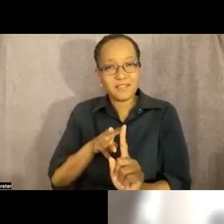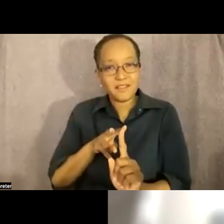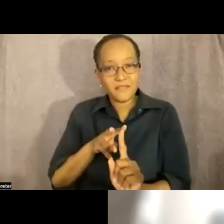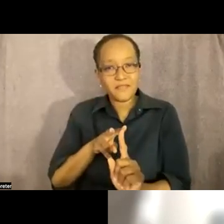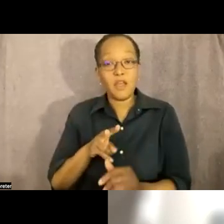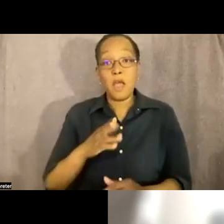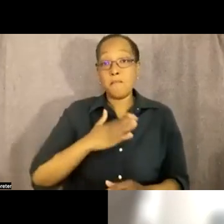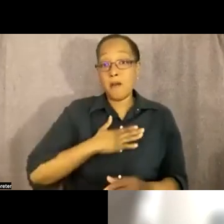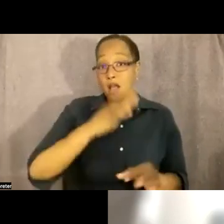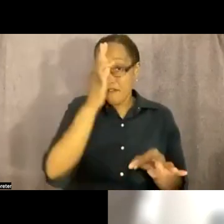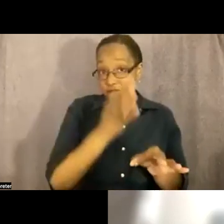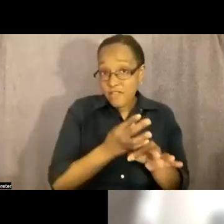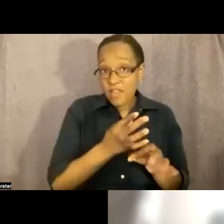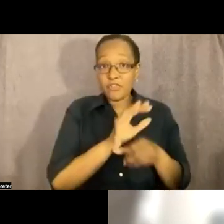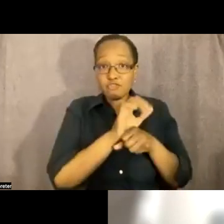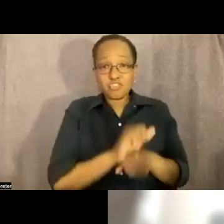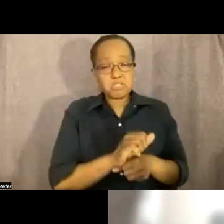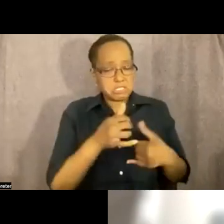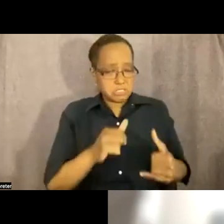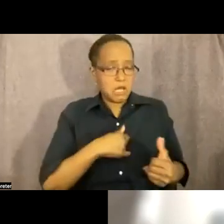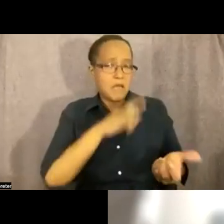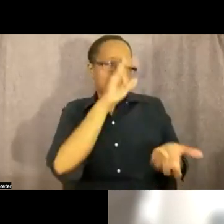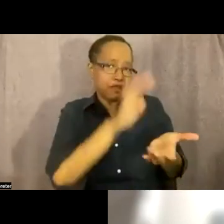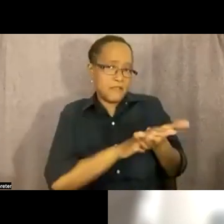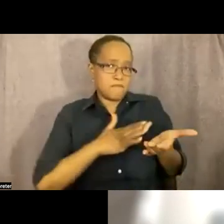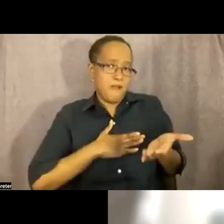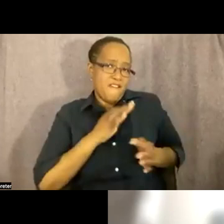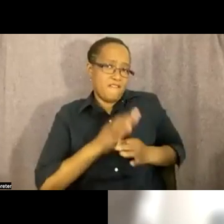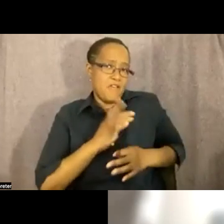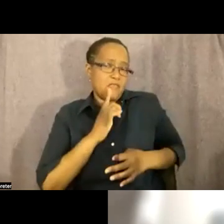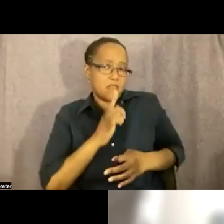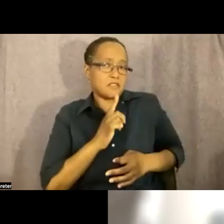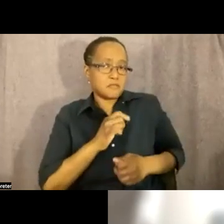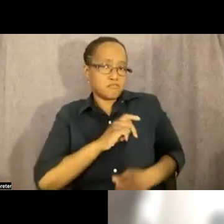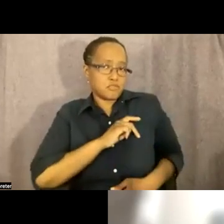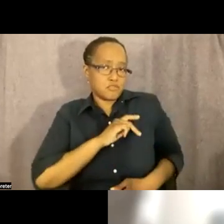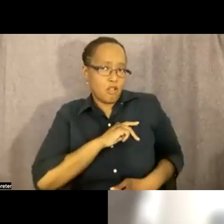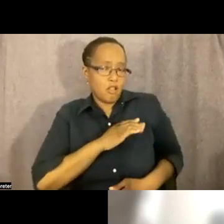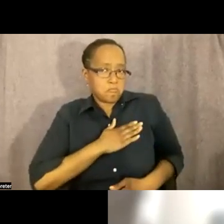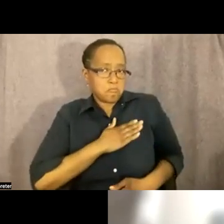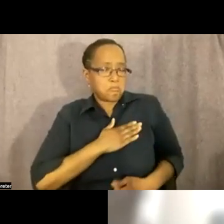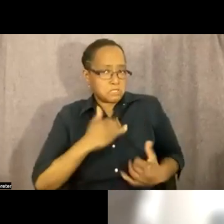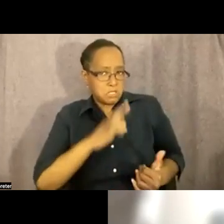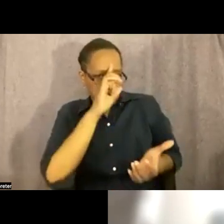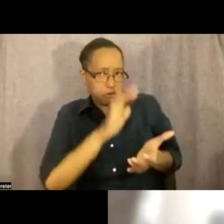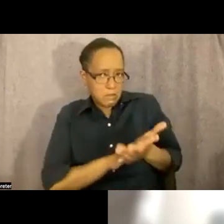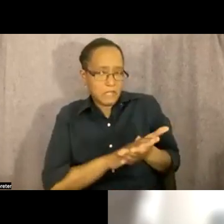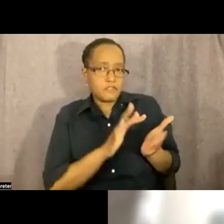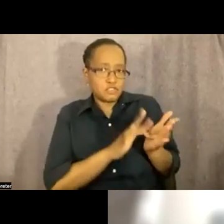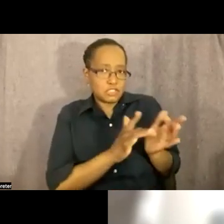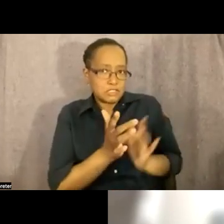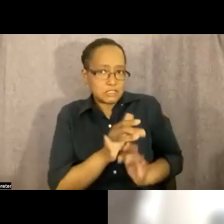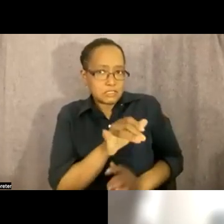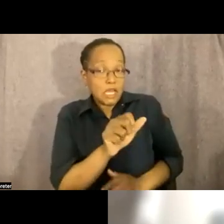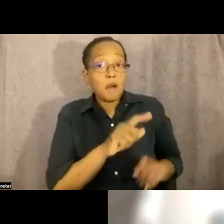my own faith tradition and it's a personal thing right faith's personal so i still believe in jesus uh but i tell people all the time